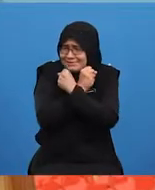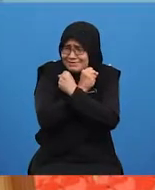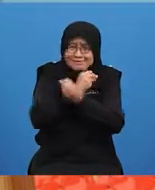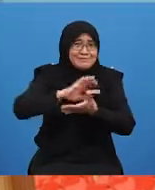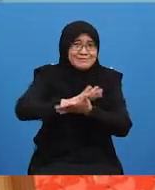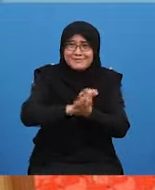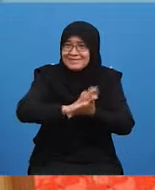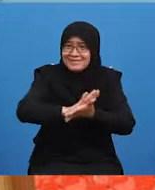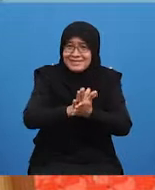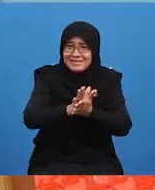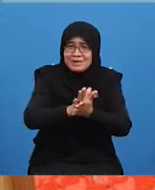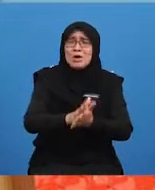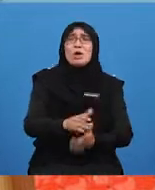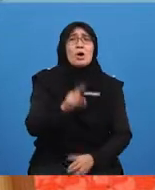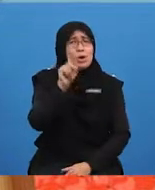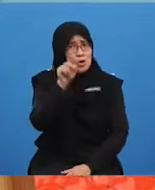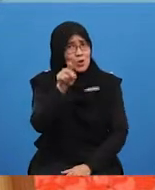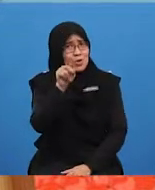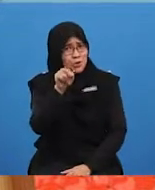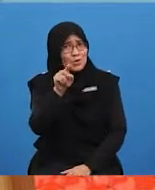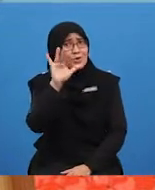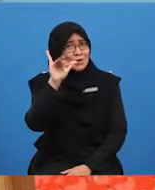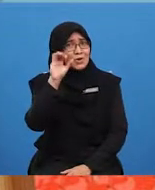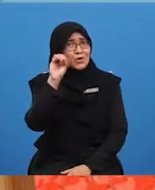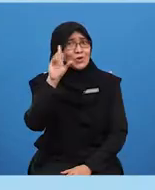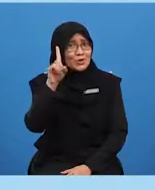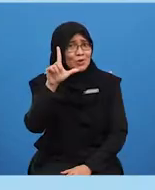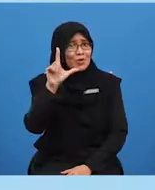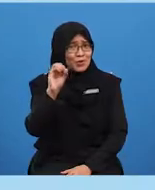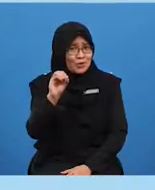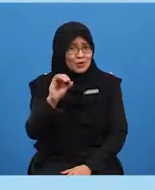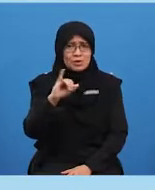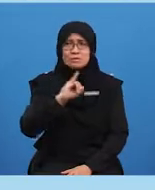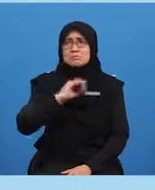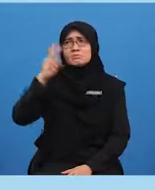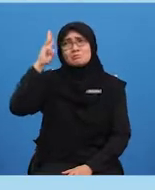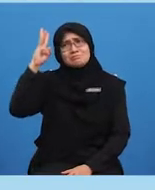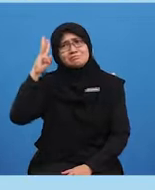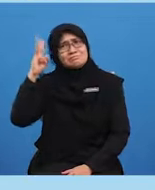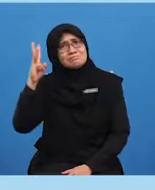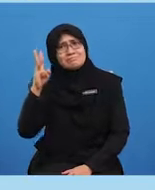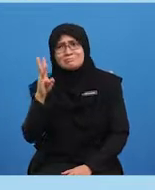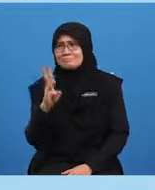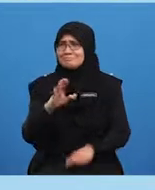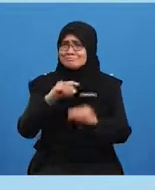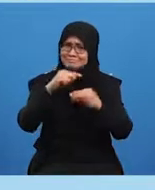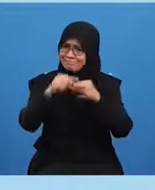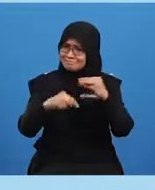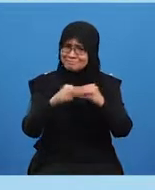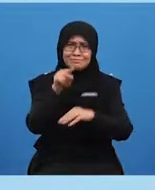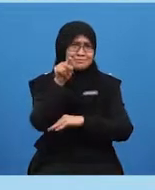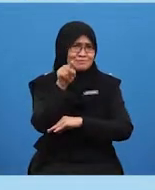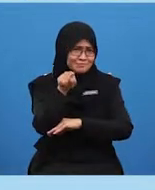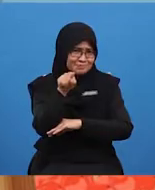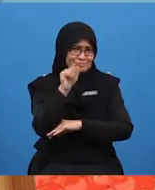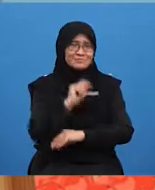There you are, YOLO. I was worried about you. Hi, everyone. Sorry for missing out